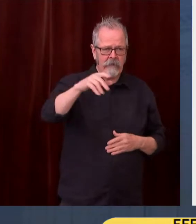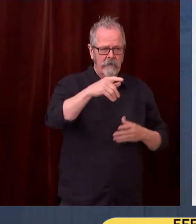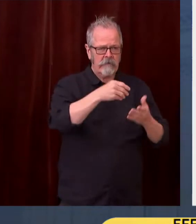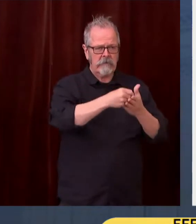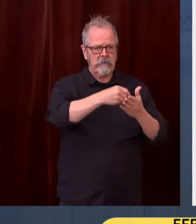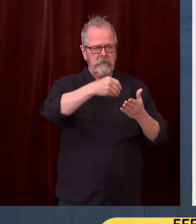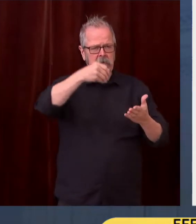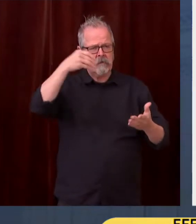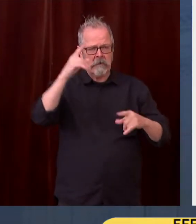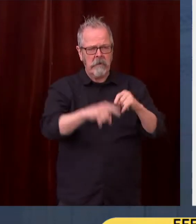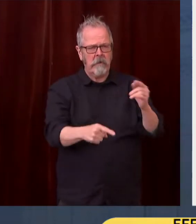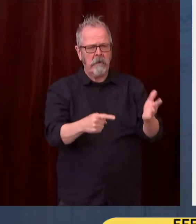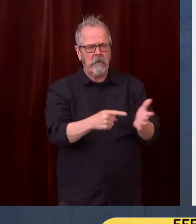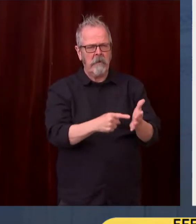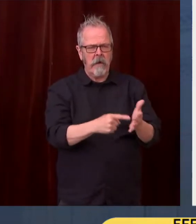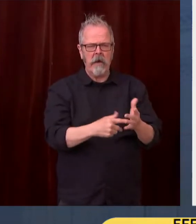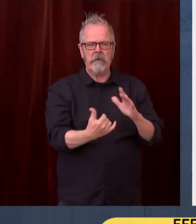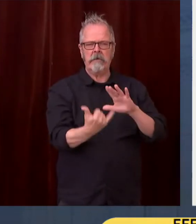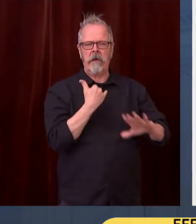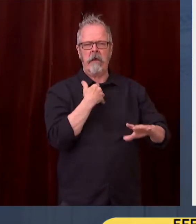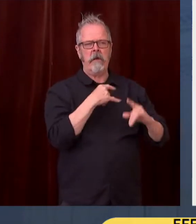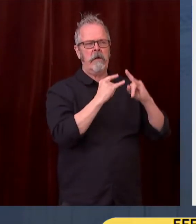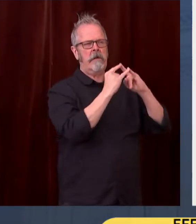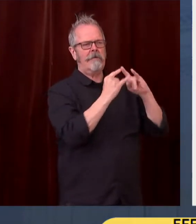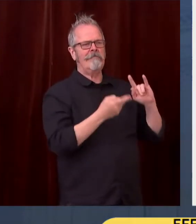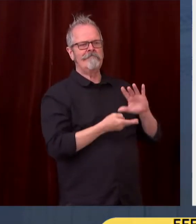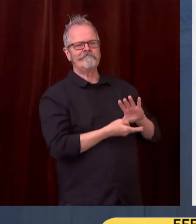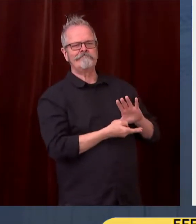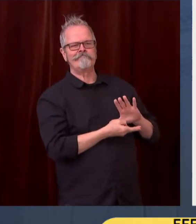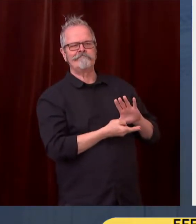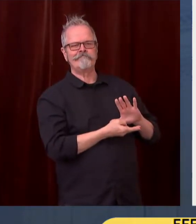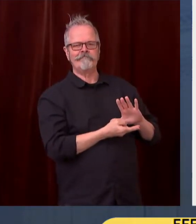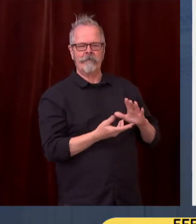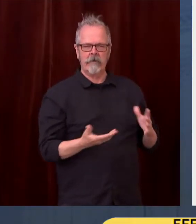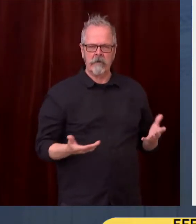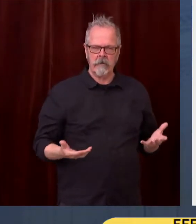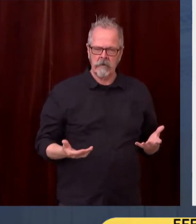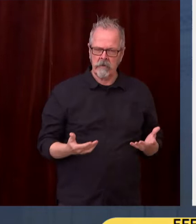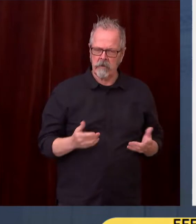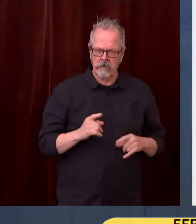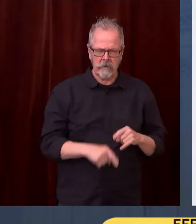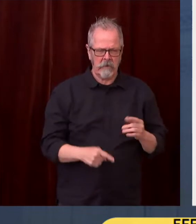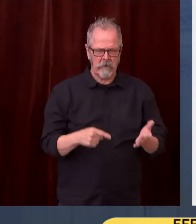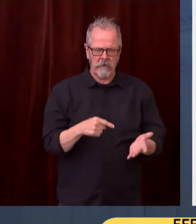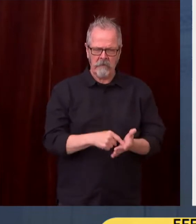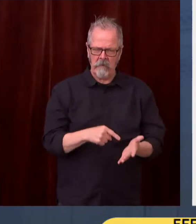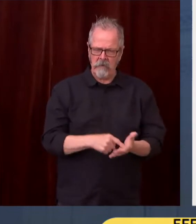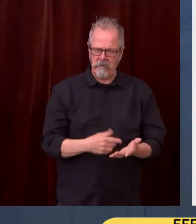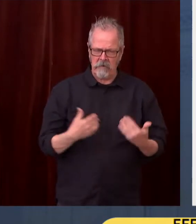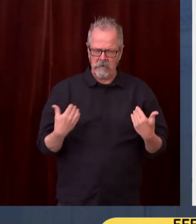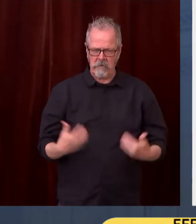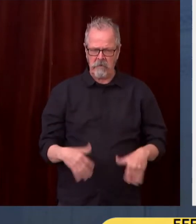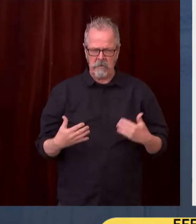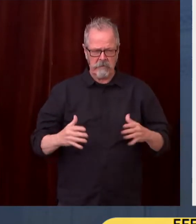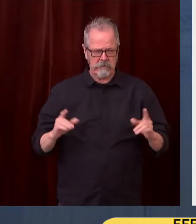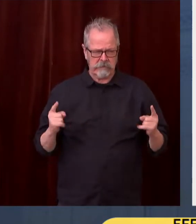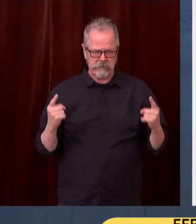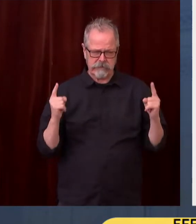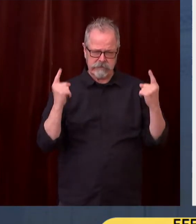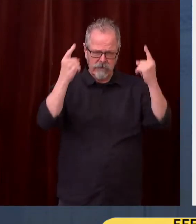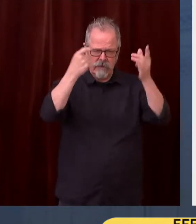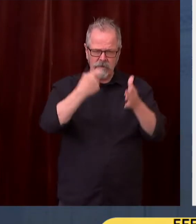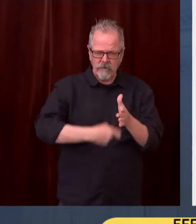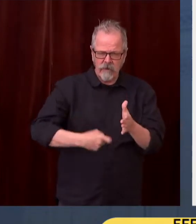state and local governments must act together now to solve these problems. Without the state's direct action to provide ground assistance and